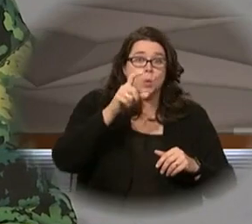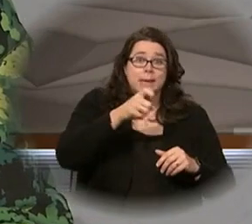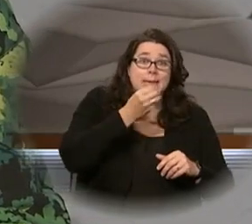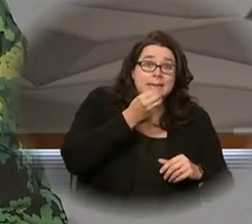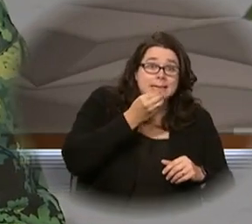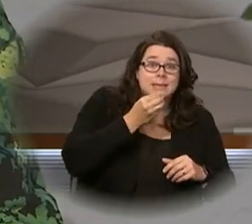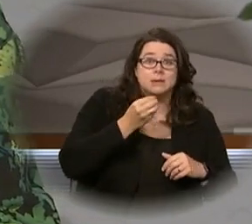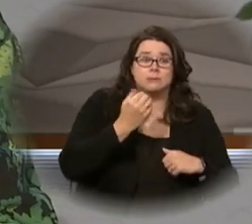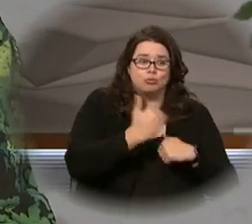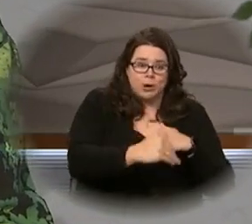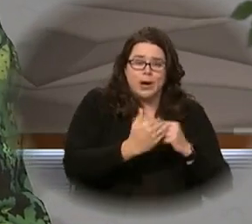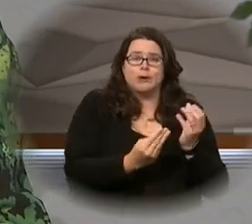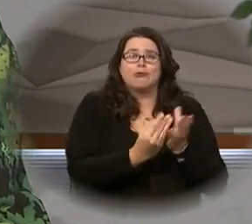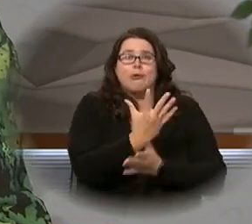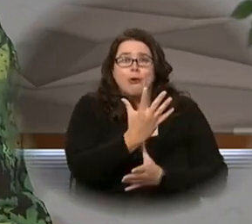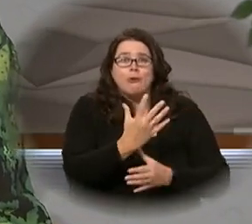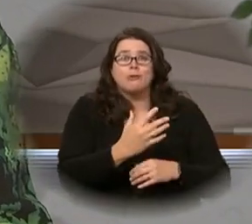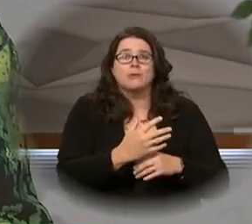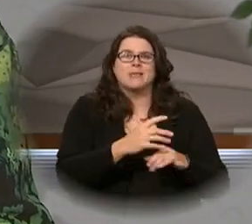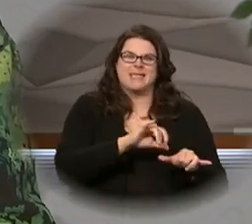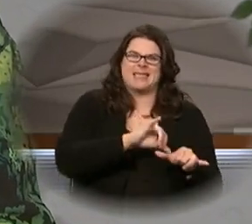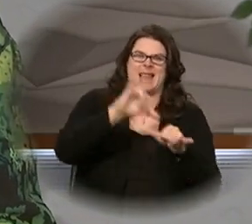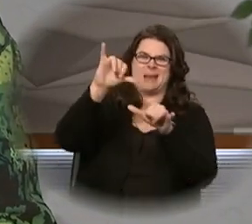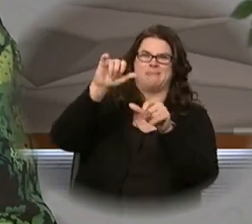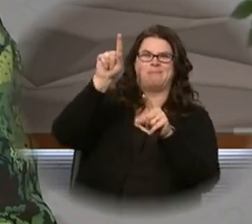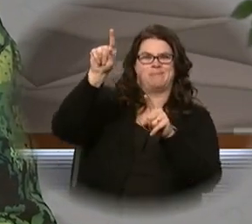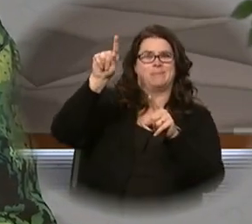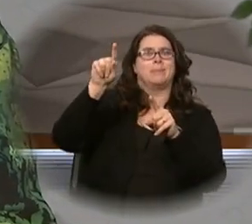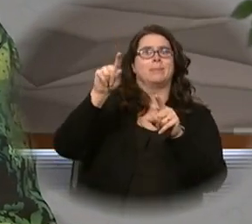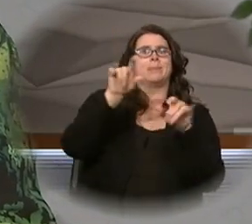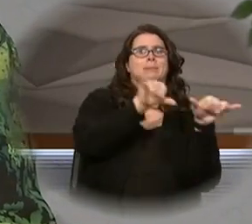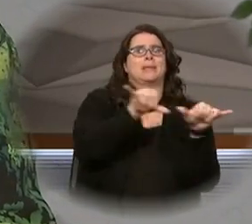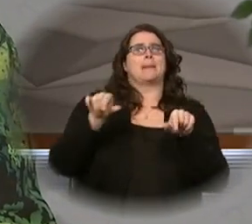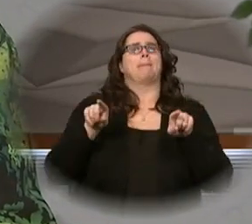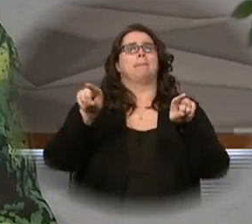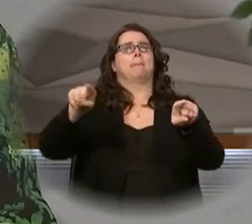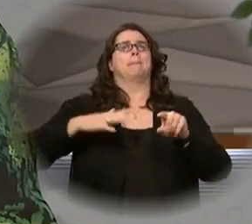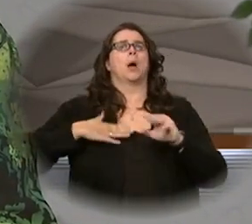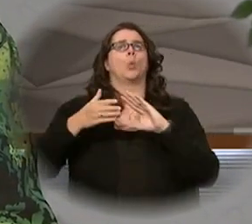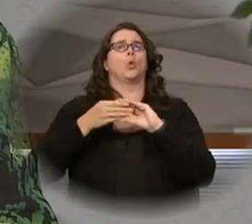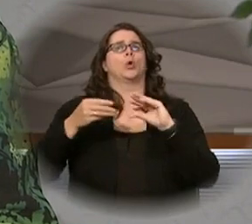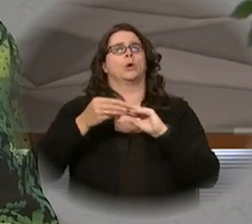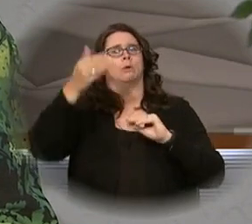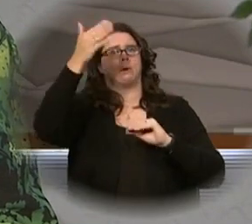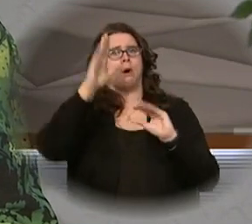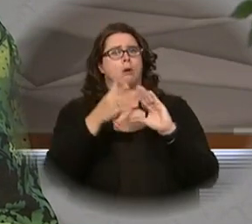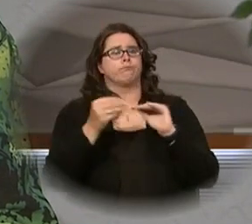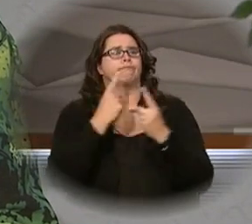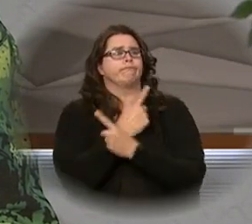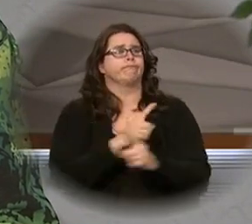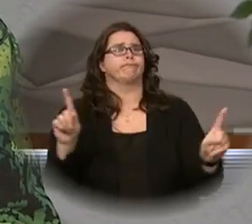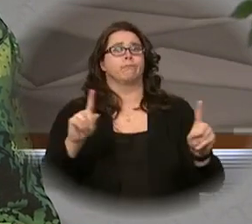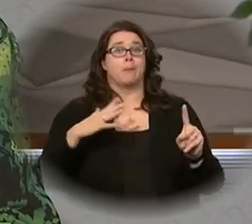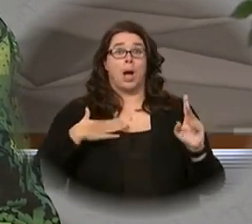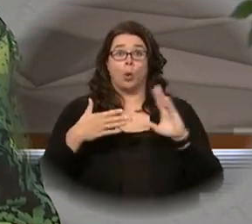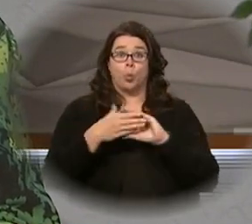who eats so shall my word be that goes forth from my mouth my word shall not return